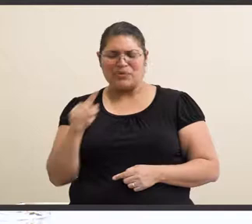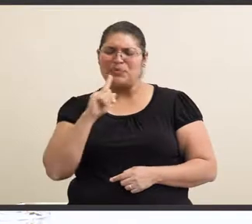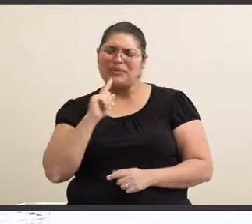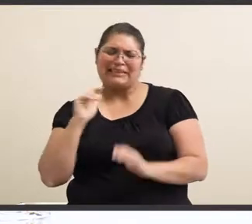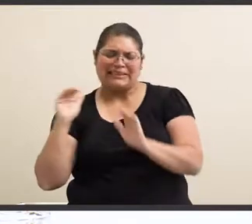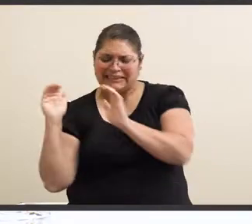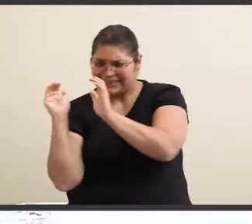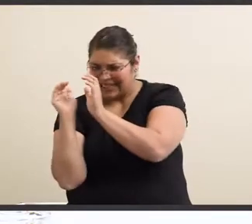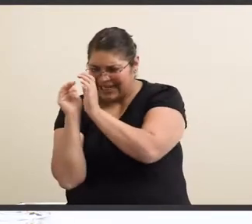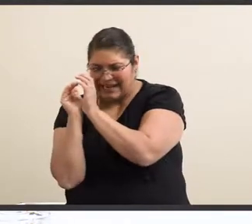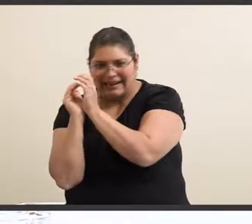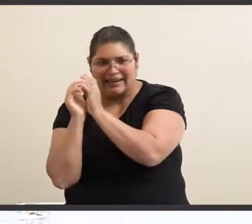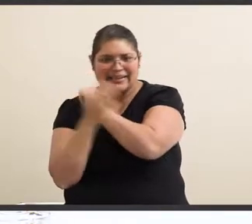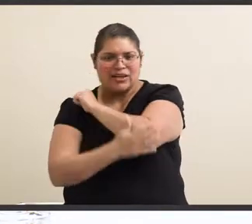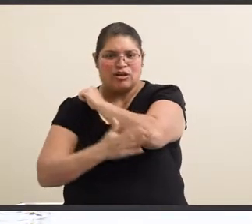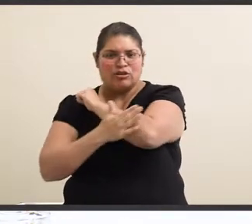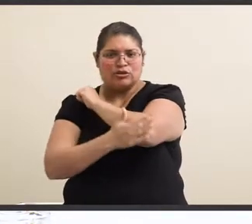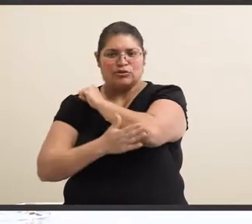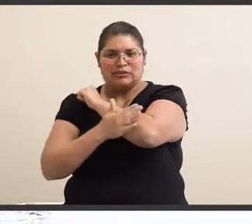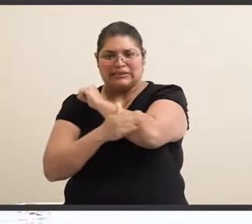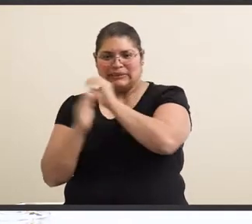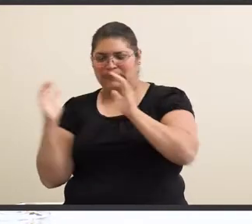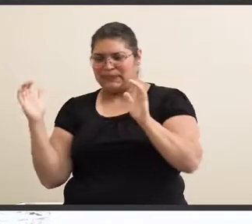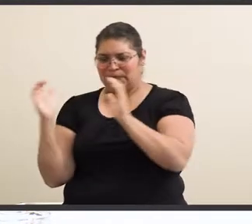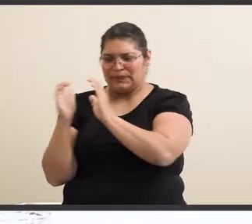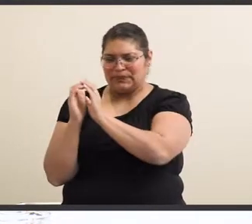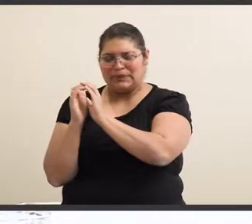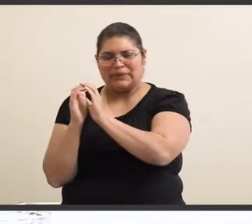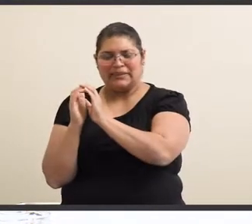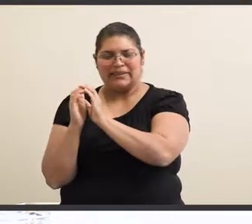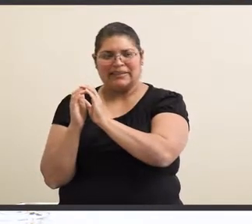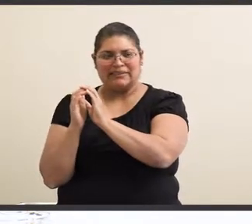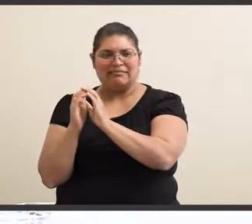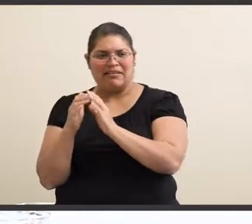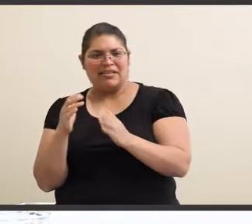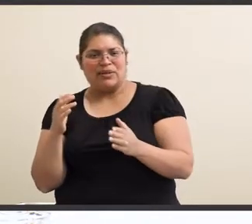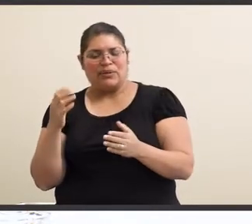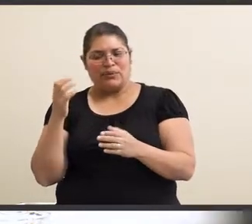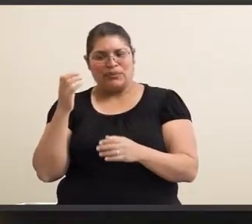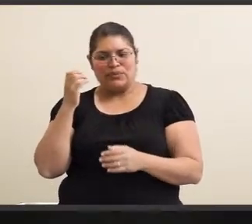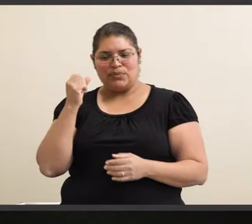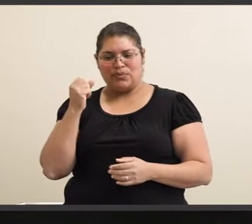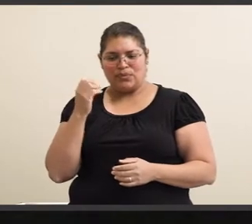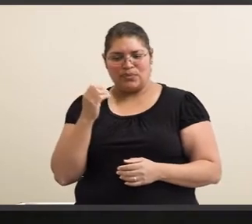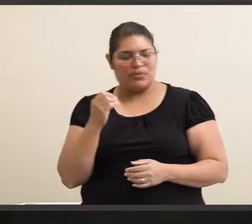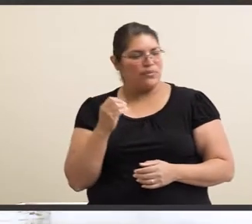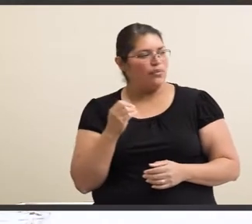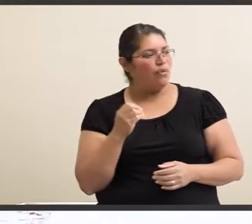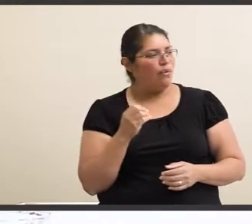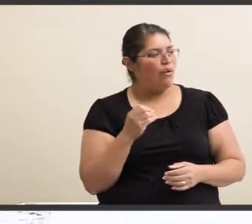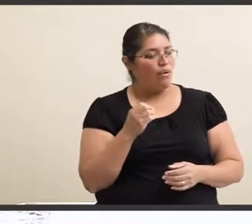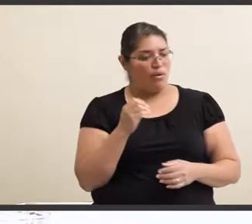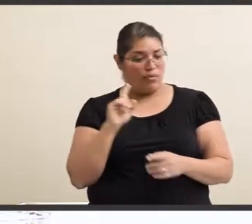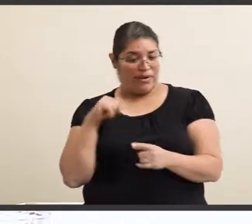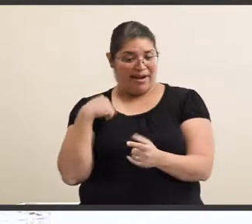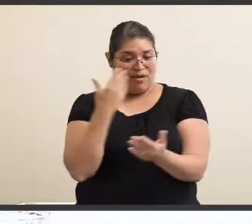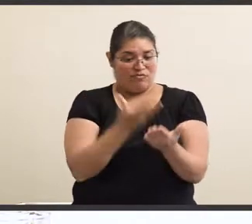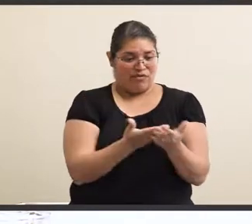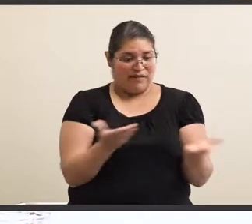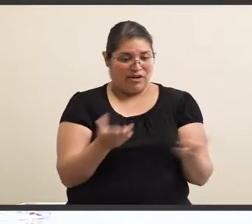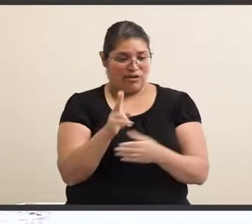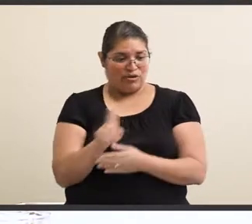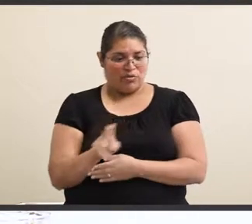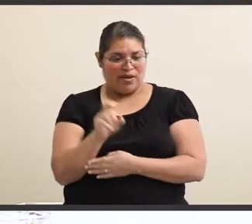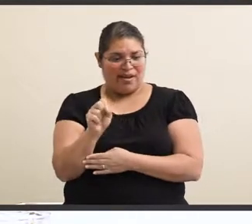tiny country, pretty much unknown, it feels like. When I arrived here in the U